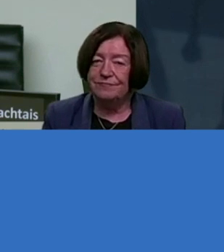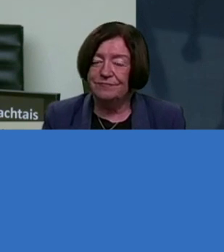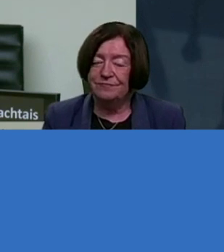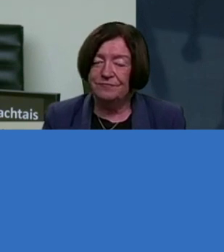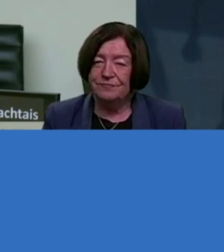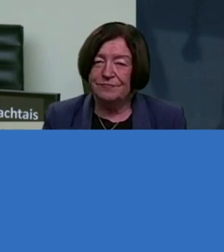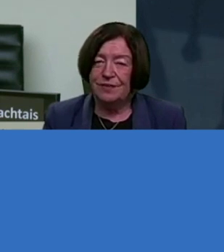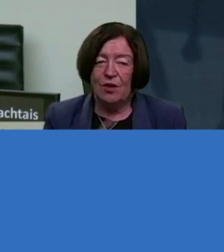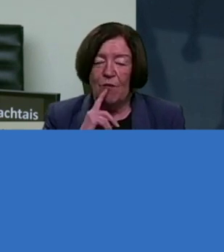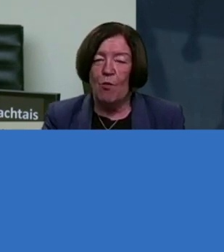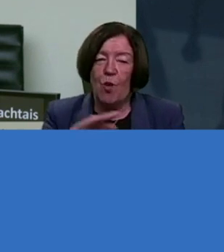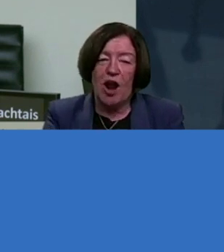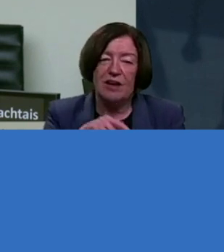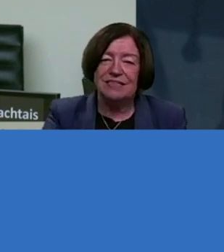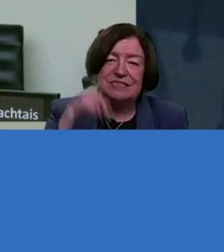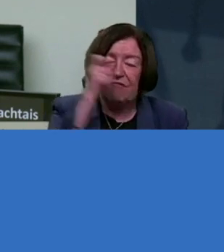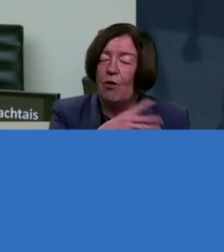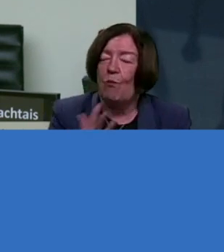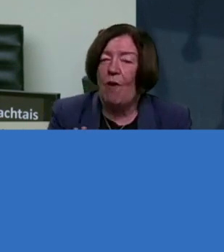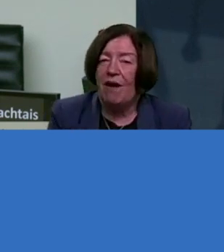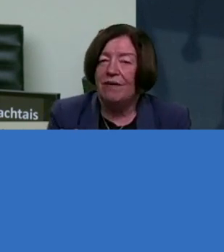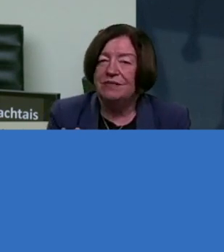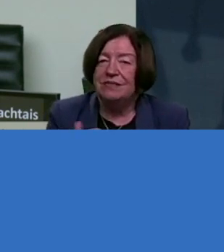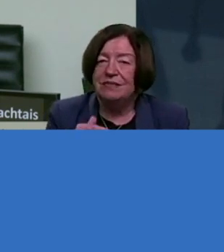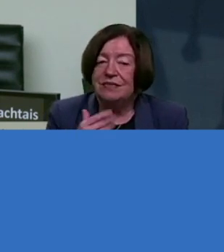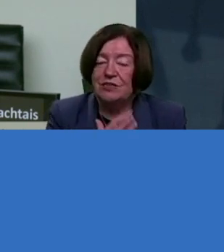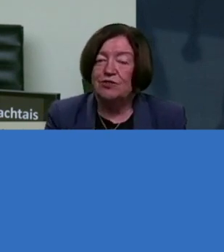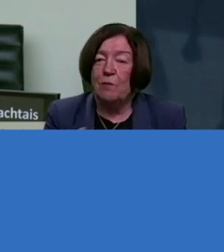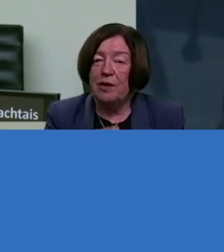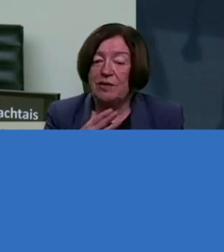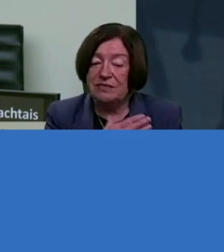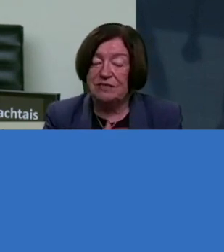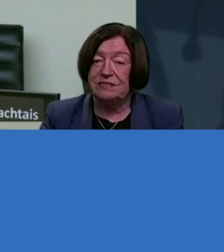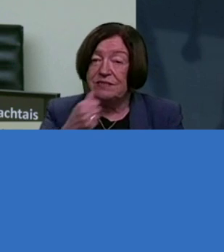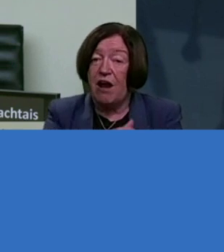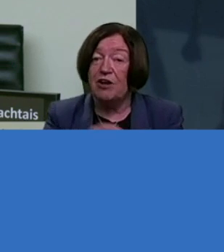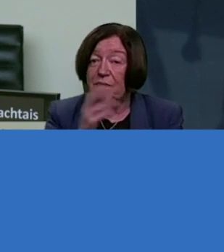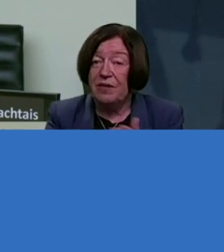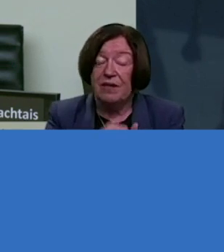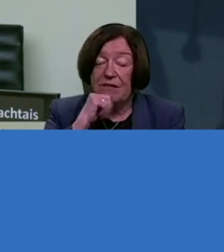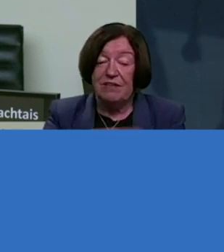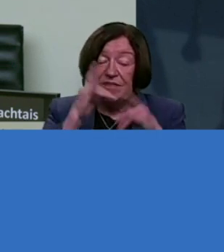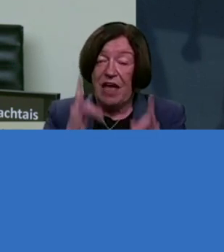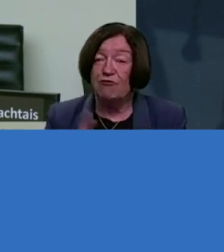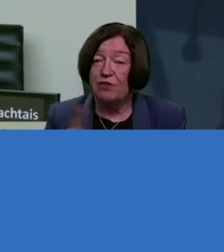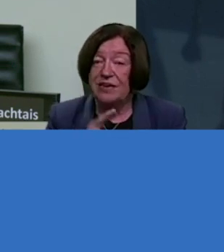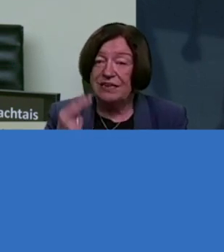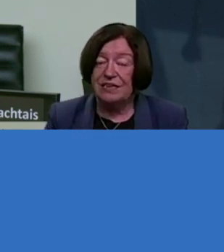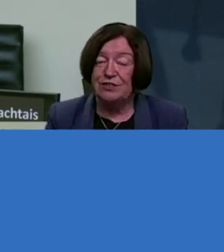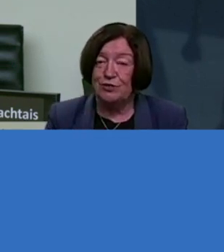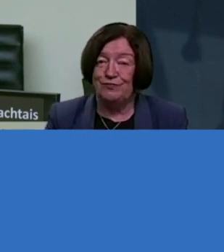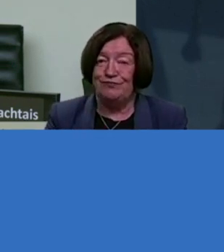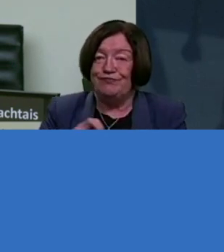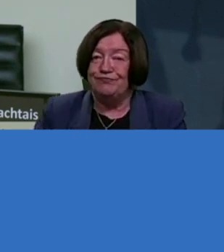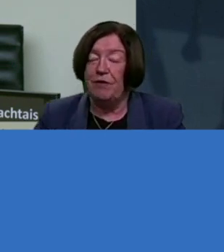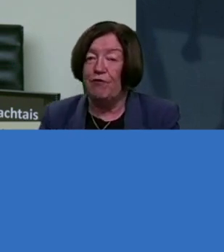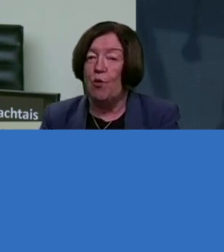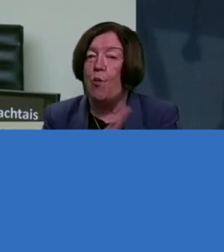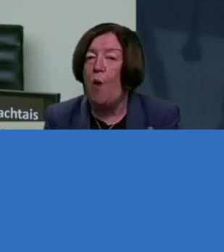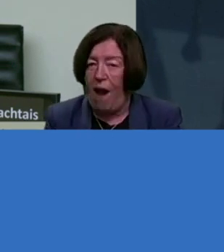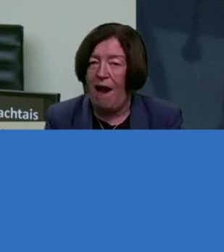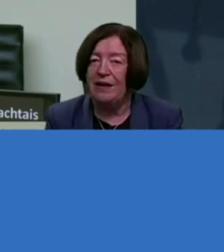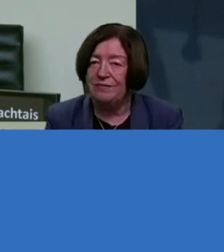But, where the difficulty lies is that some people start up a business, but then due to health reasons, need to step off for a while.